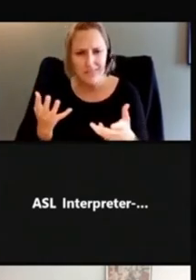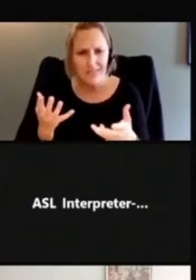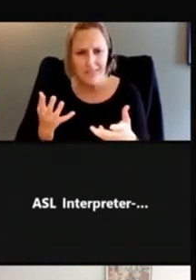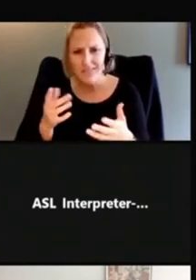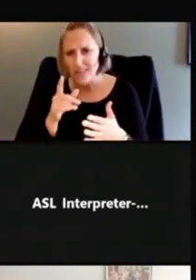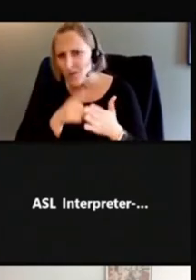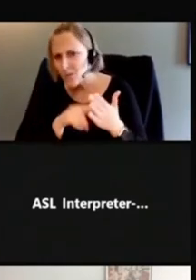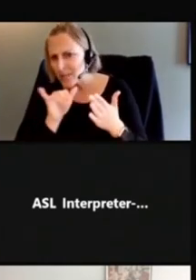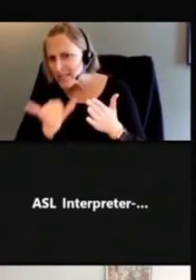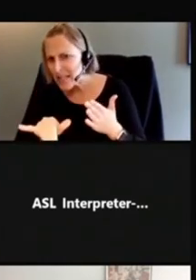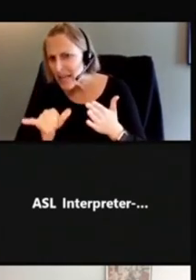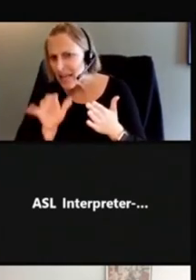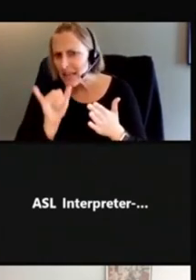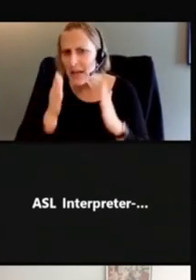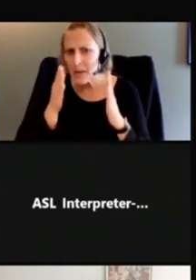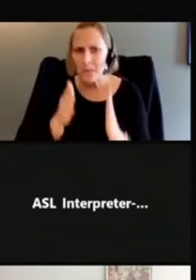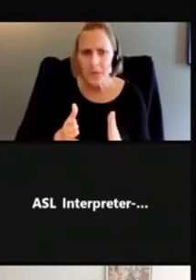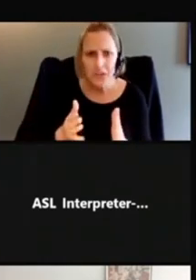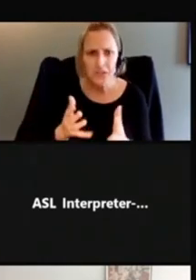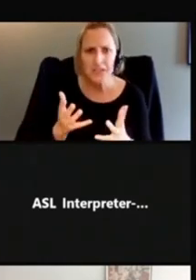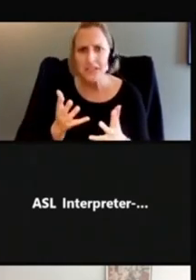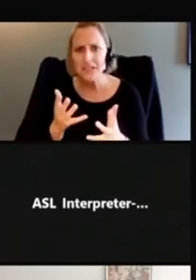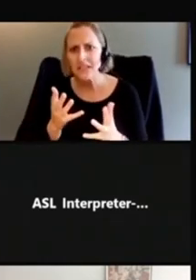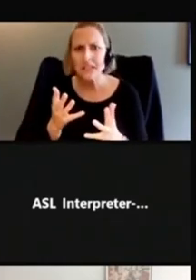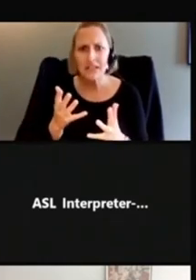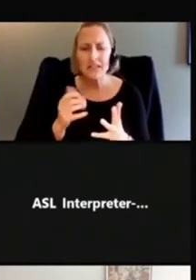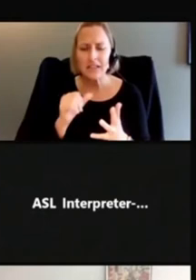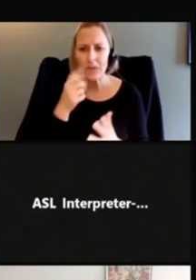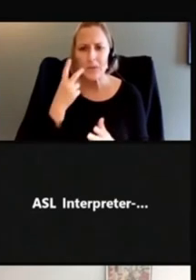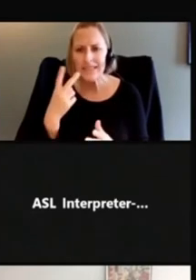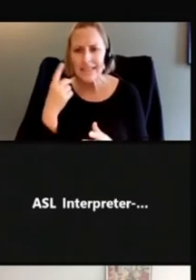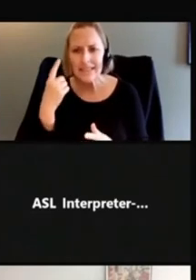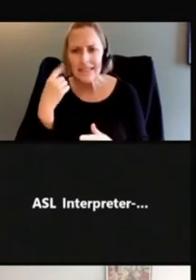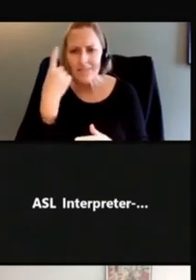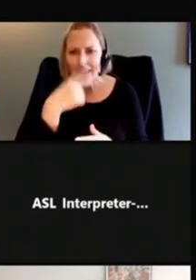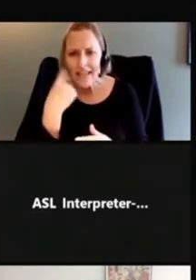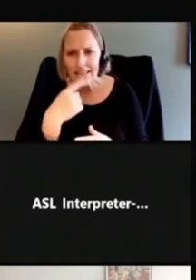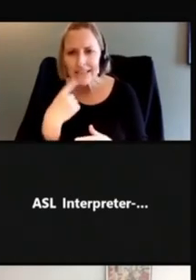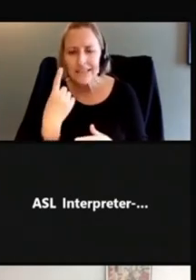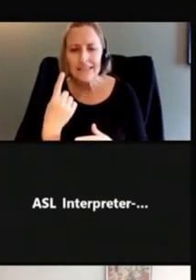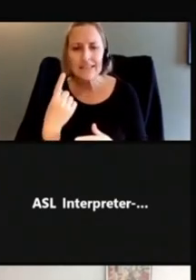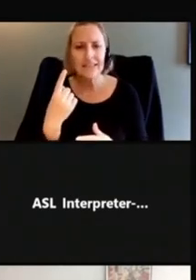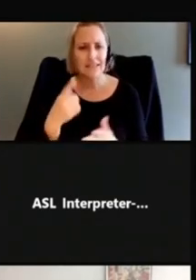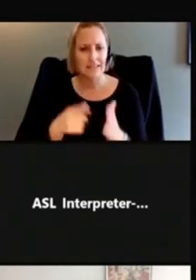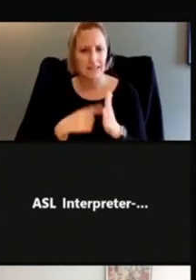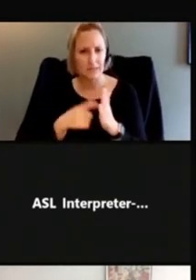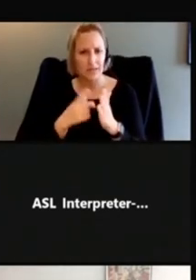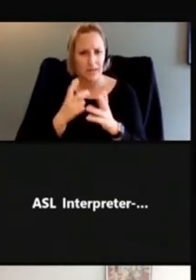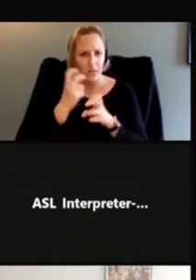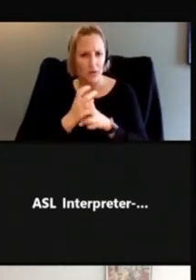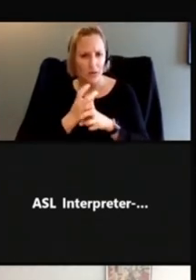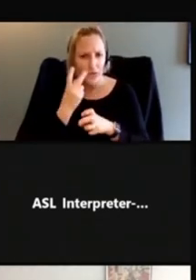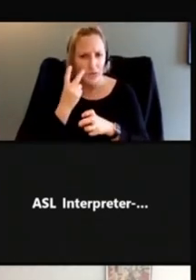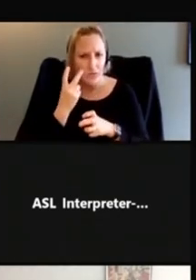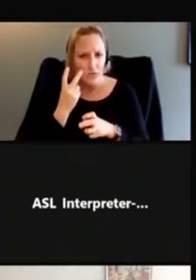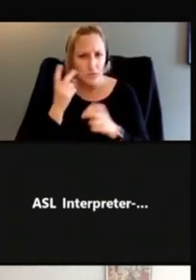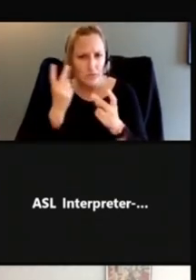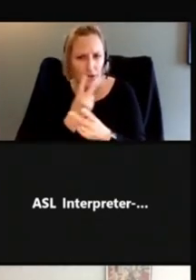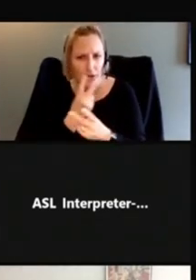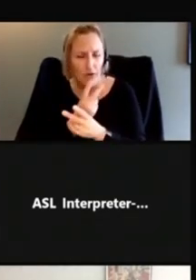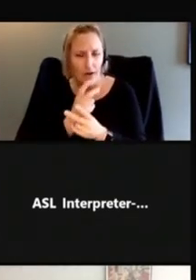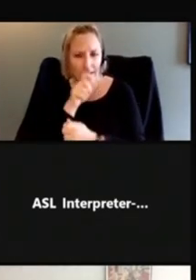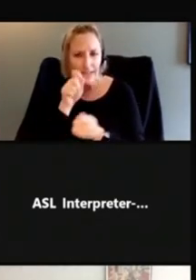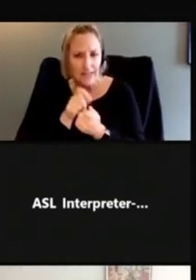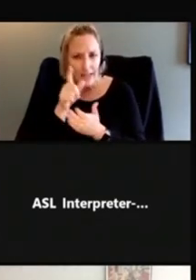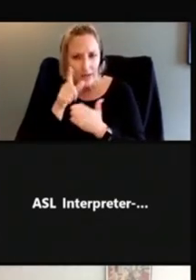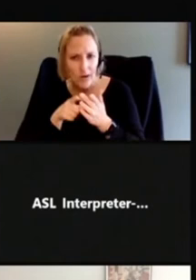nose on? Is that a person? takes a minute to kind of identify what you're looking at. Whereas on the left, it's pretty